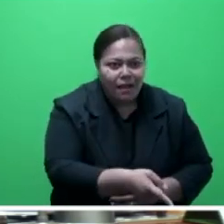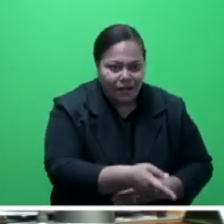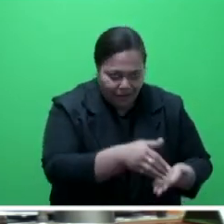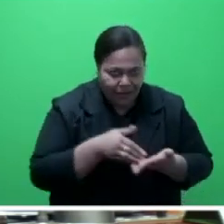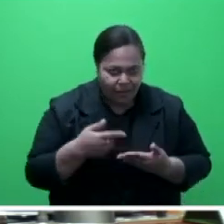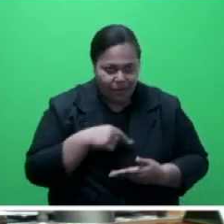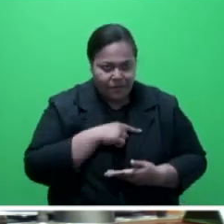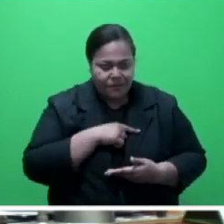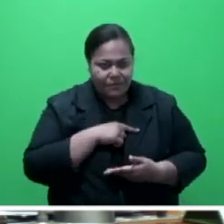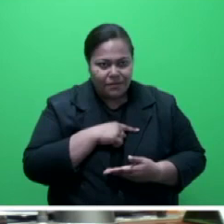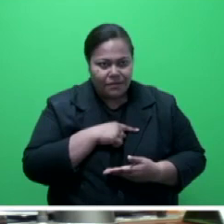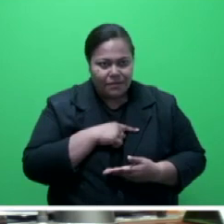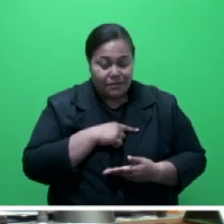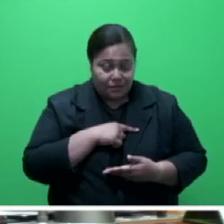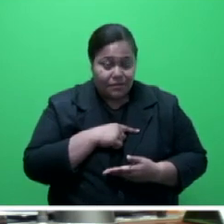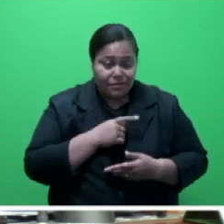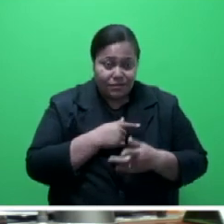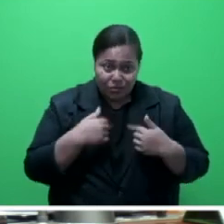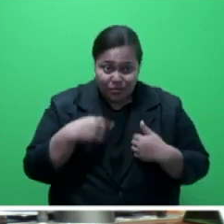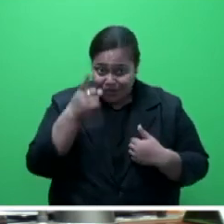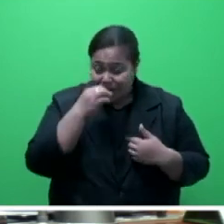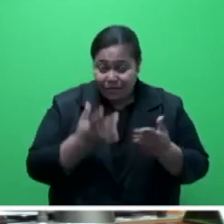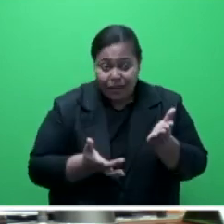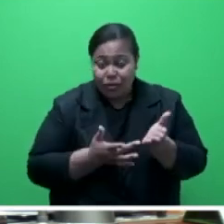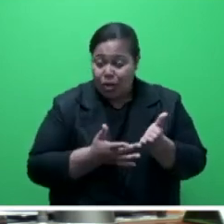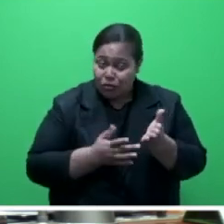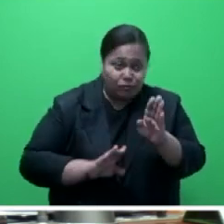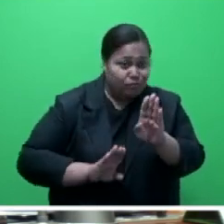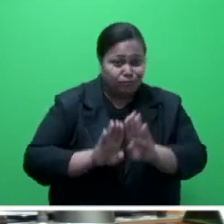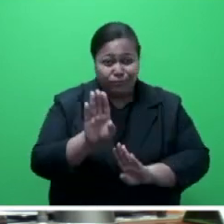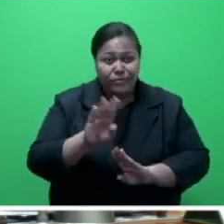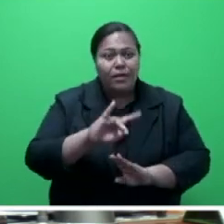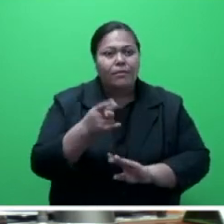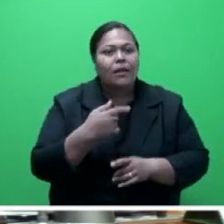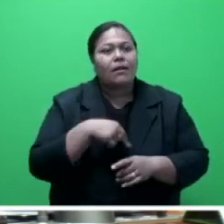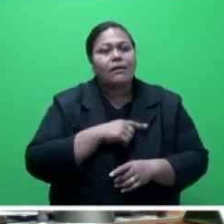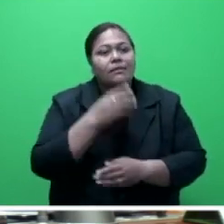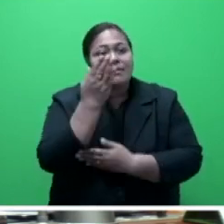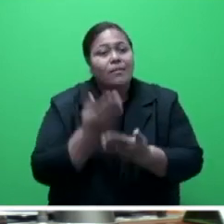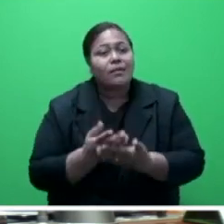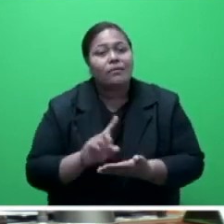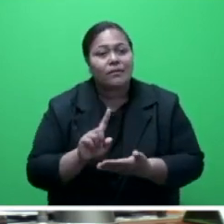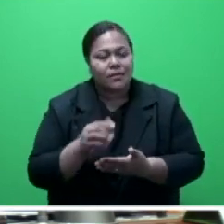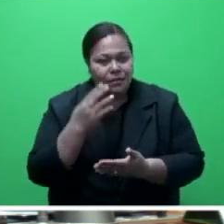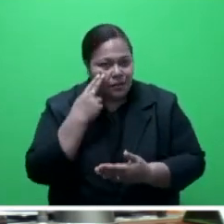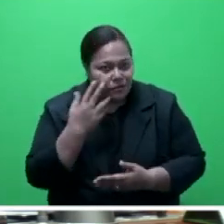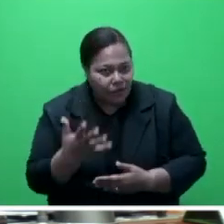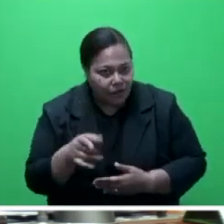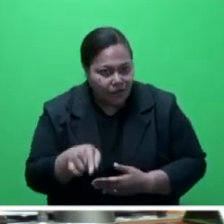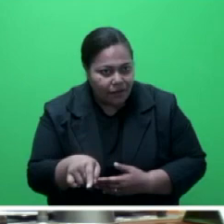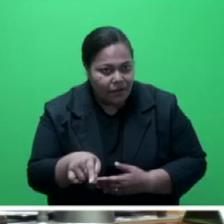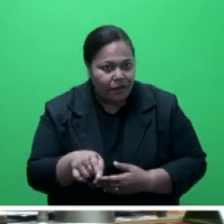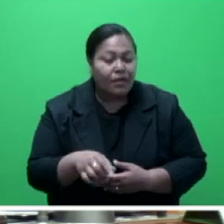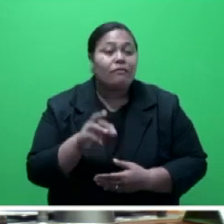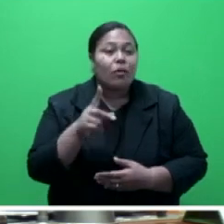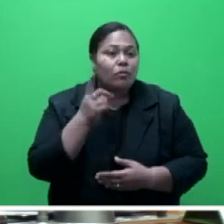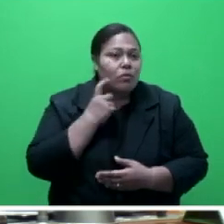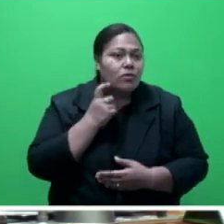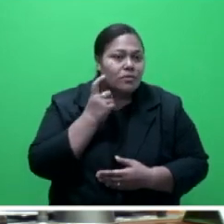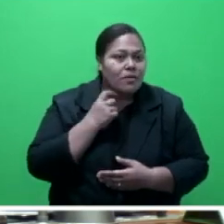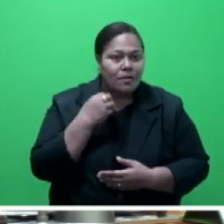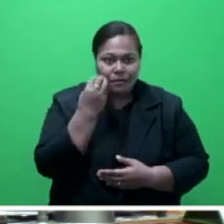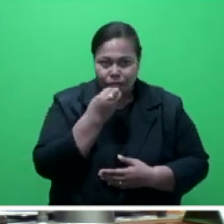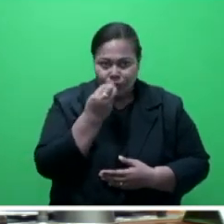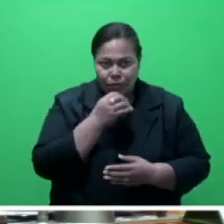but no matter how technologically advanced we may be, we are still completely dependent on nature and its constituents over water, food,